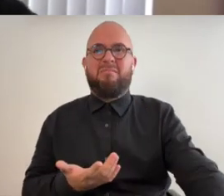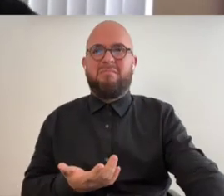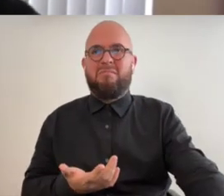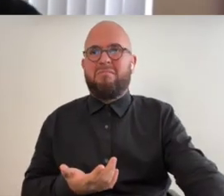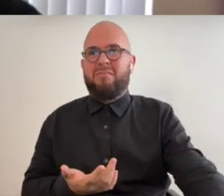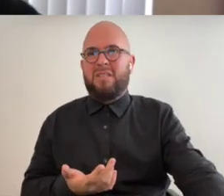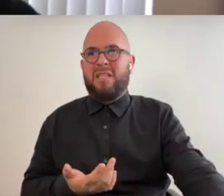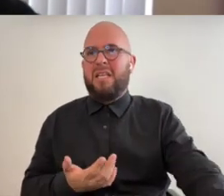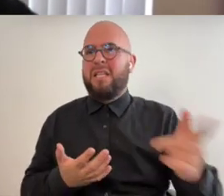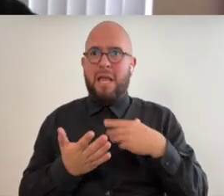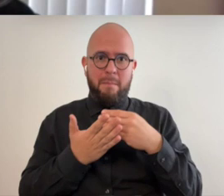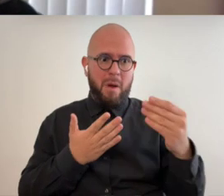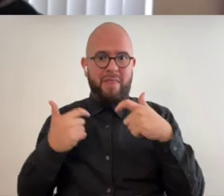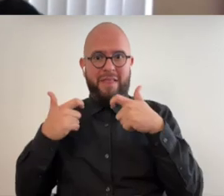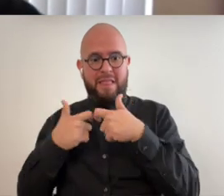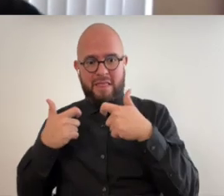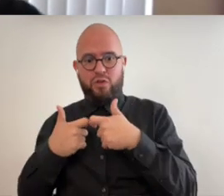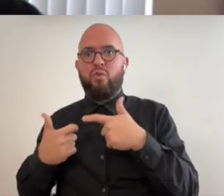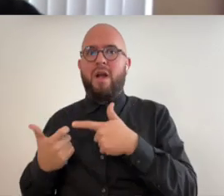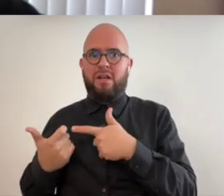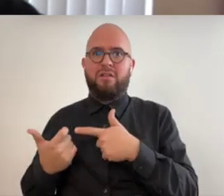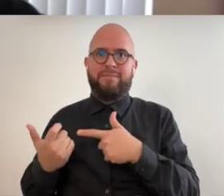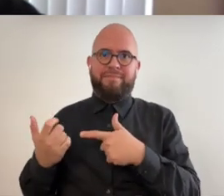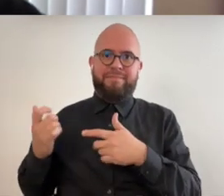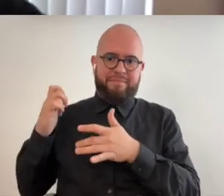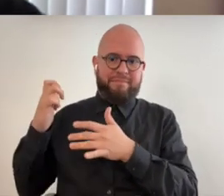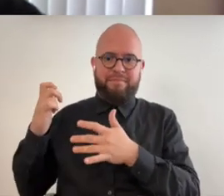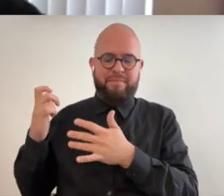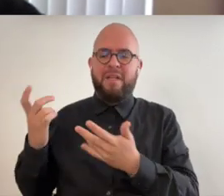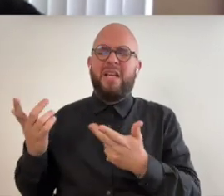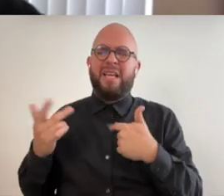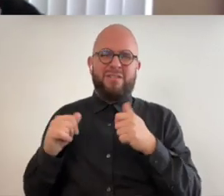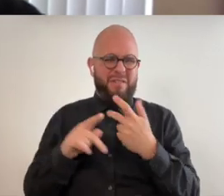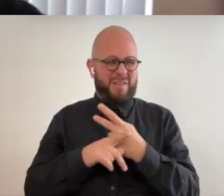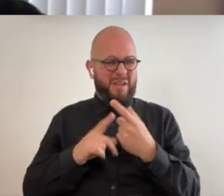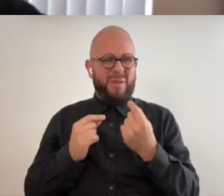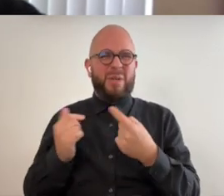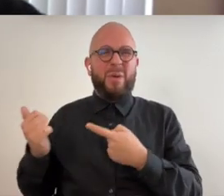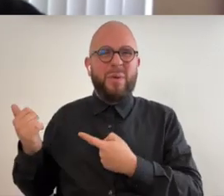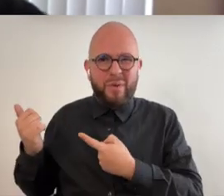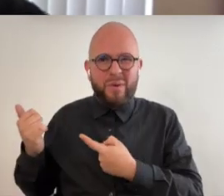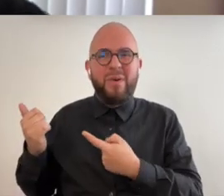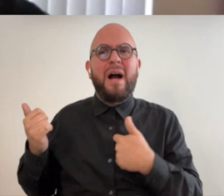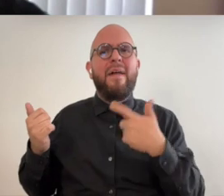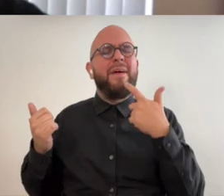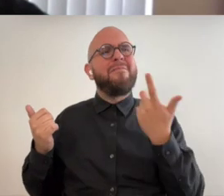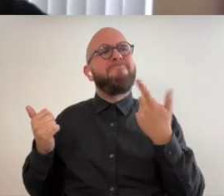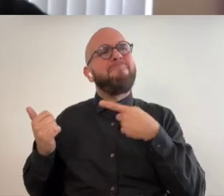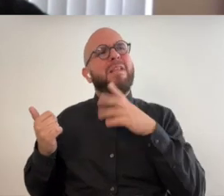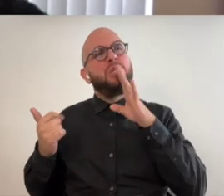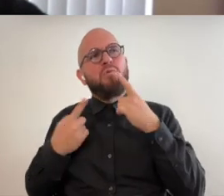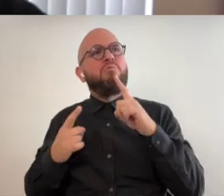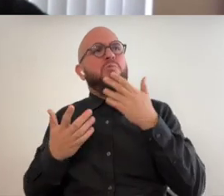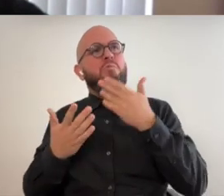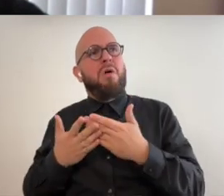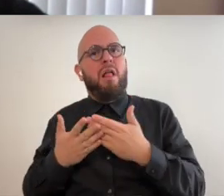i bought the electric instrument and i was trying to i'm trying to figure out what to do with it i thought you know this would work really